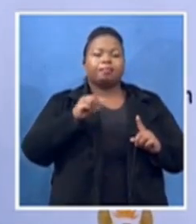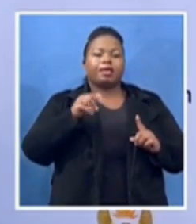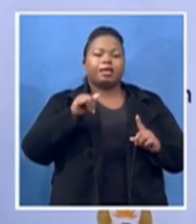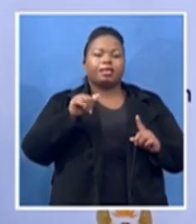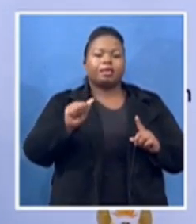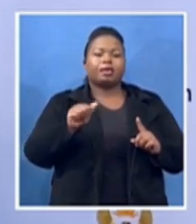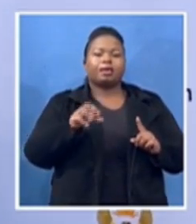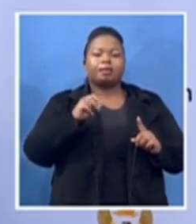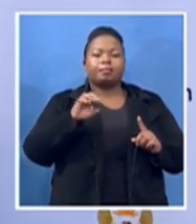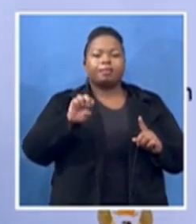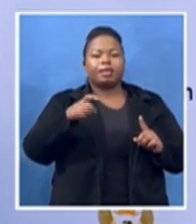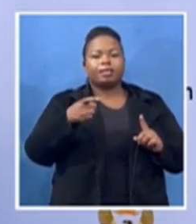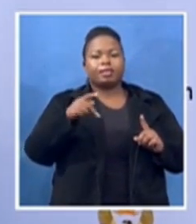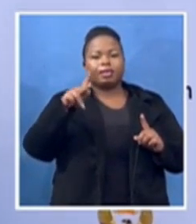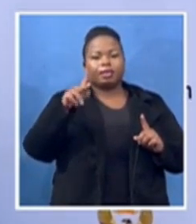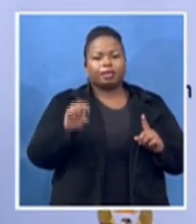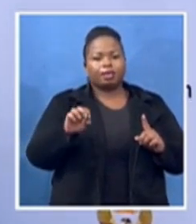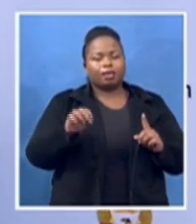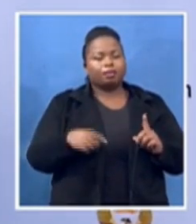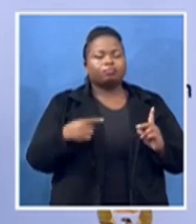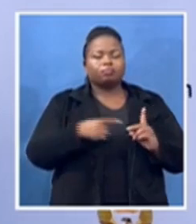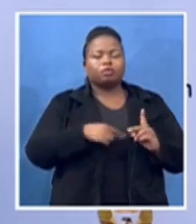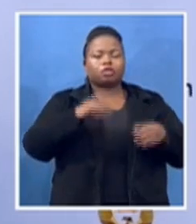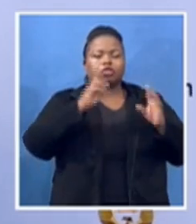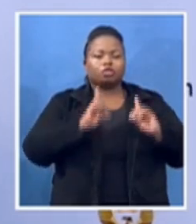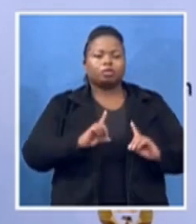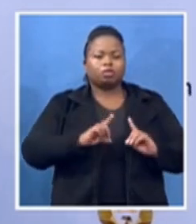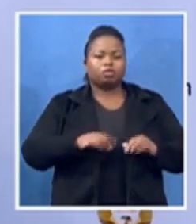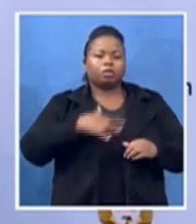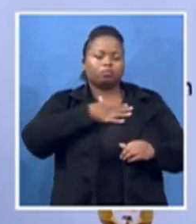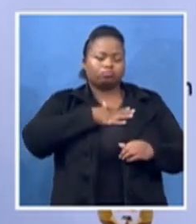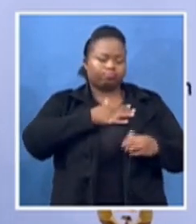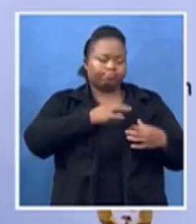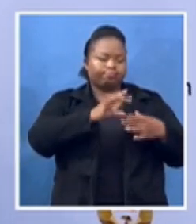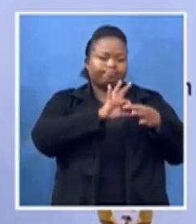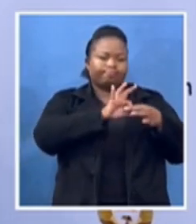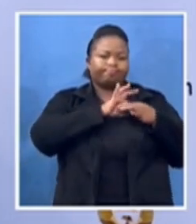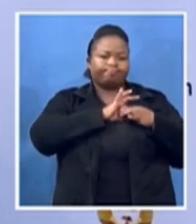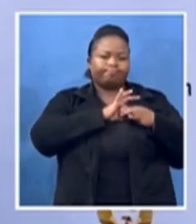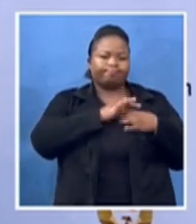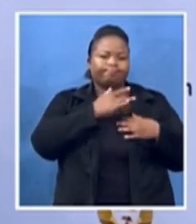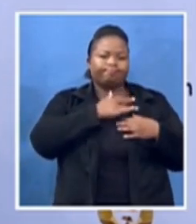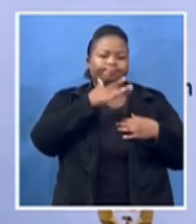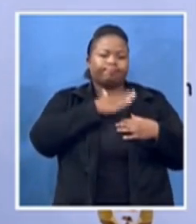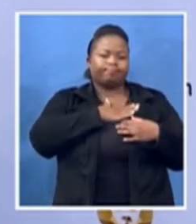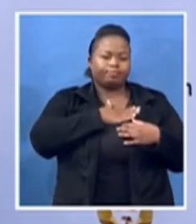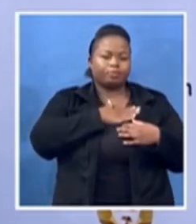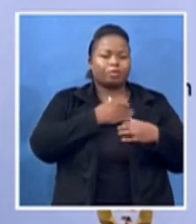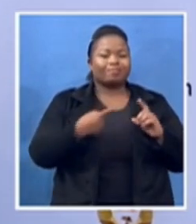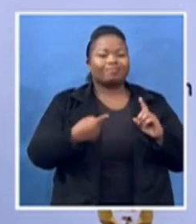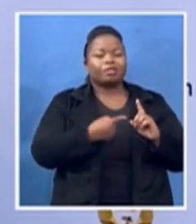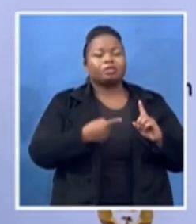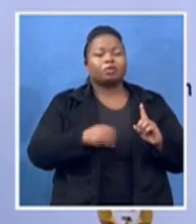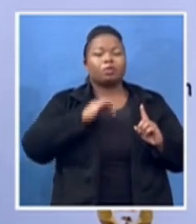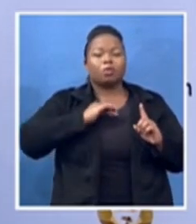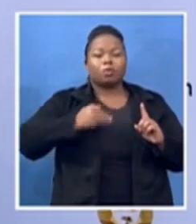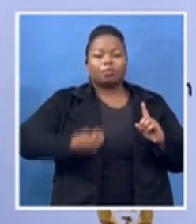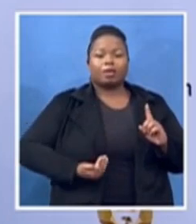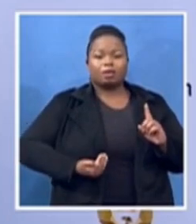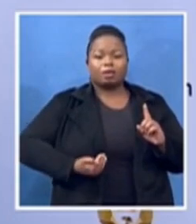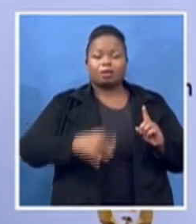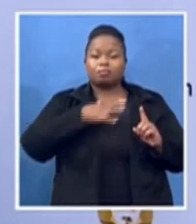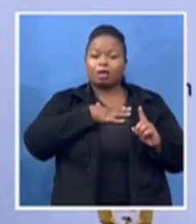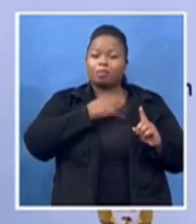our hearts is one of those pioneers not only because of her pioneering vision of